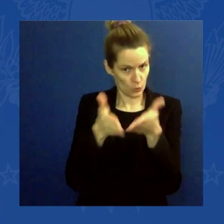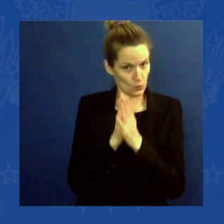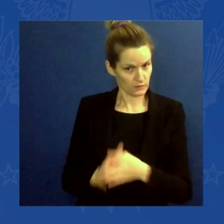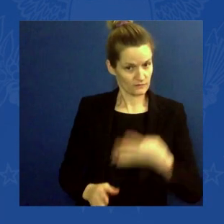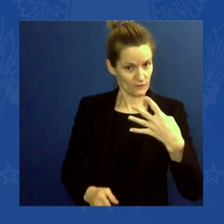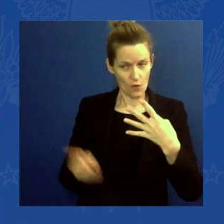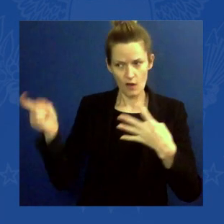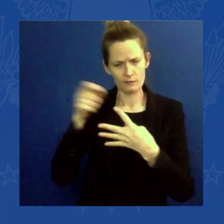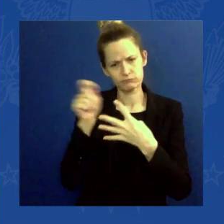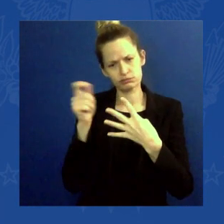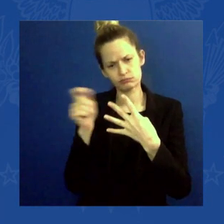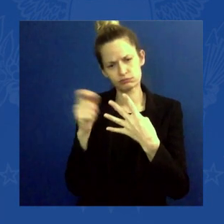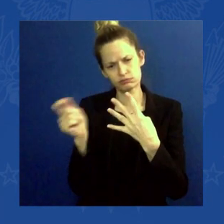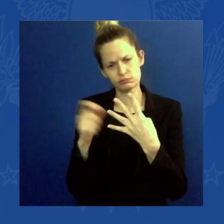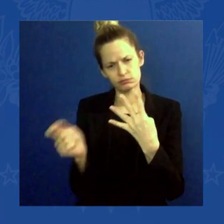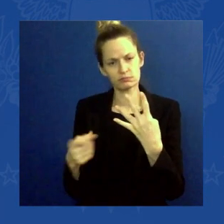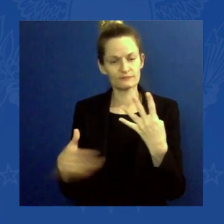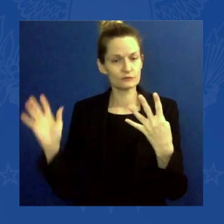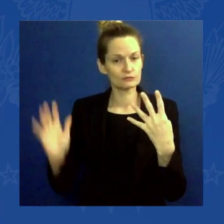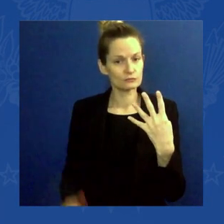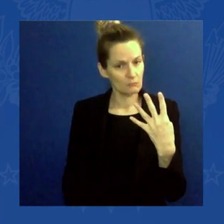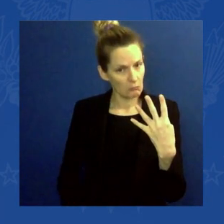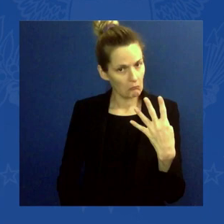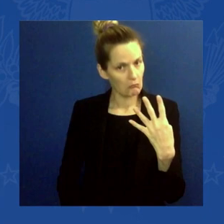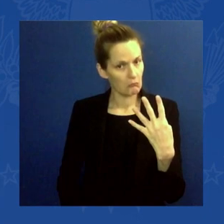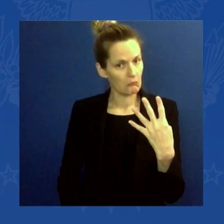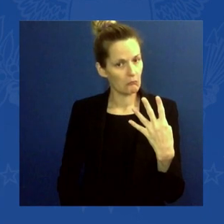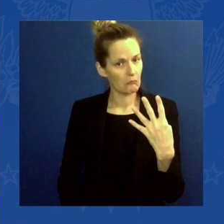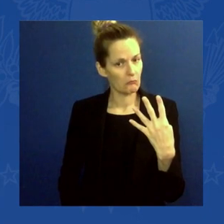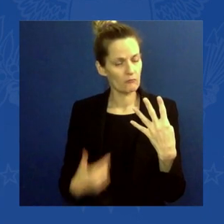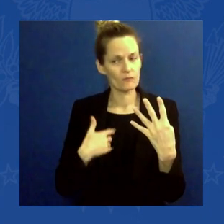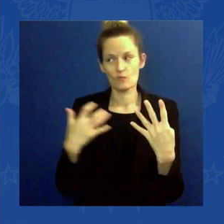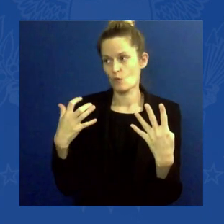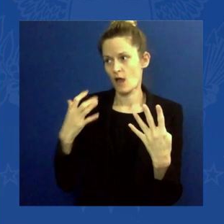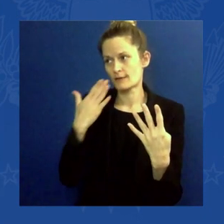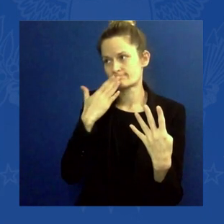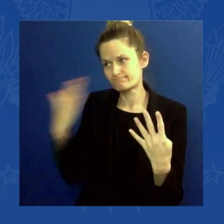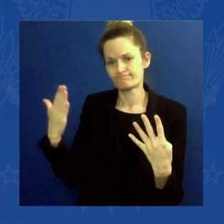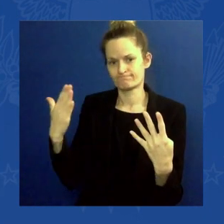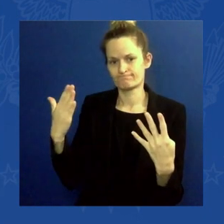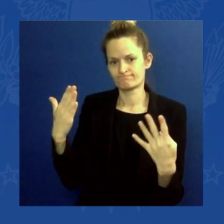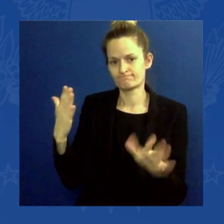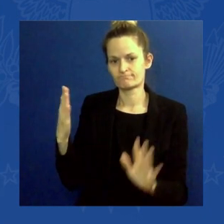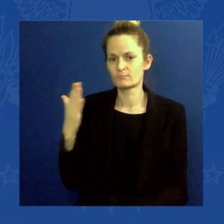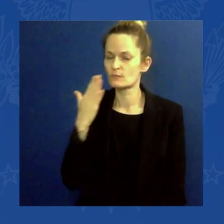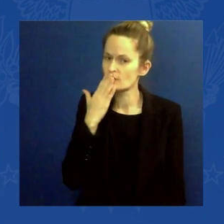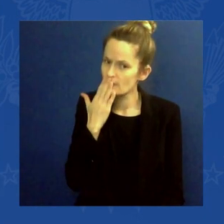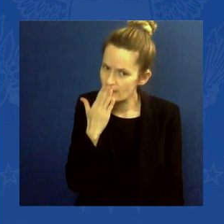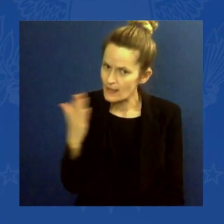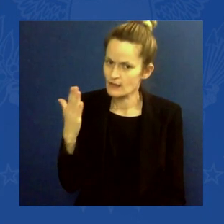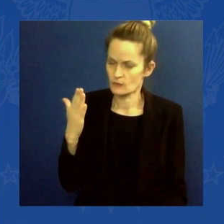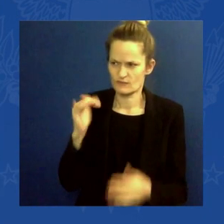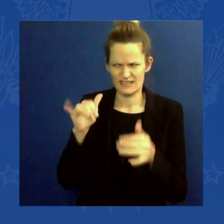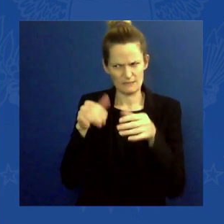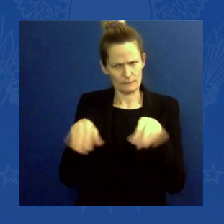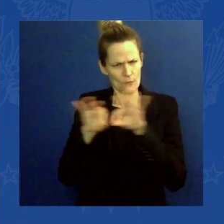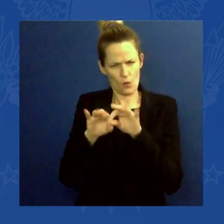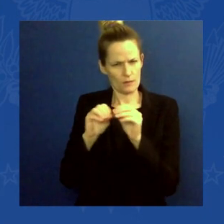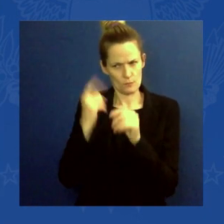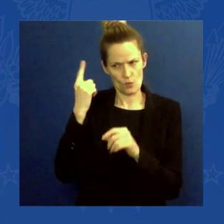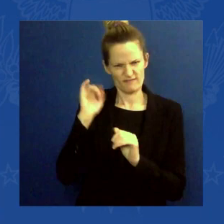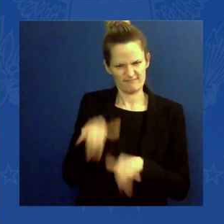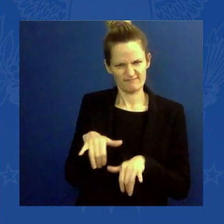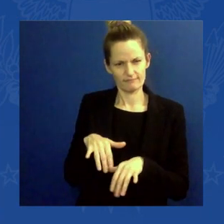also take this moment, not just to thank you for being here at this critical juncture, but thank you for delivering on your promises.